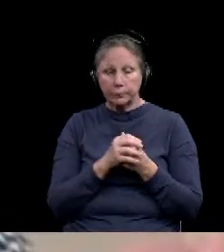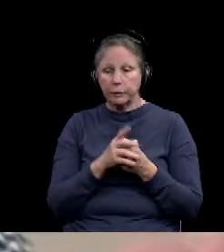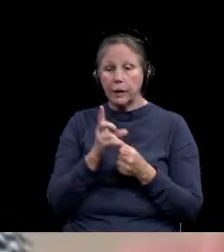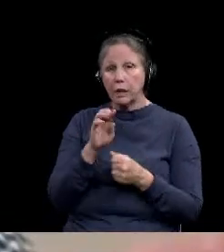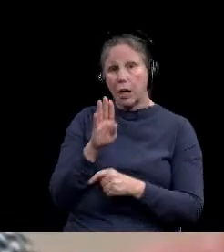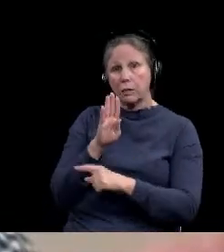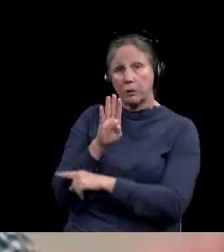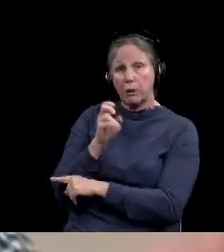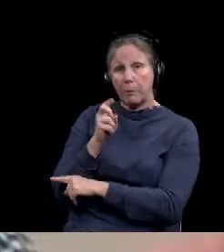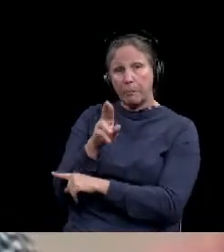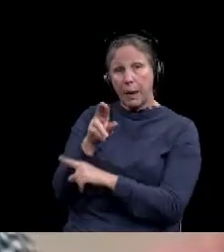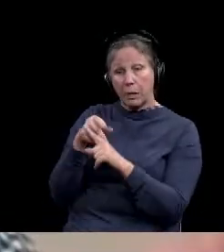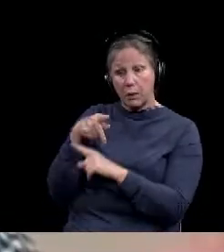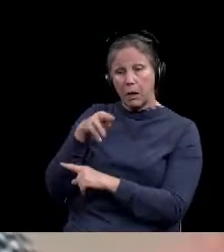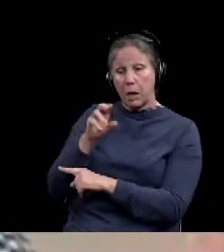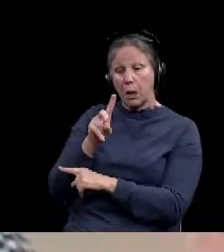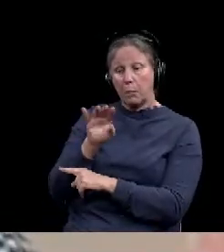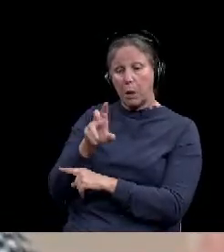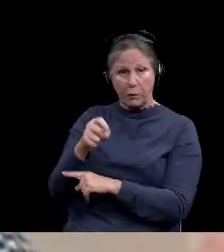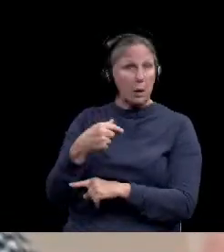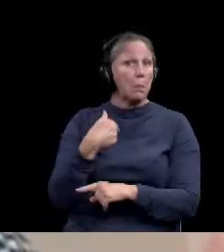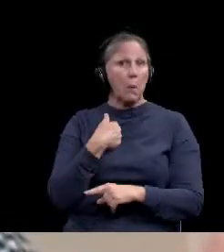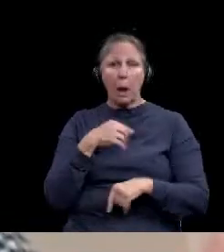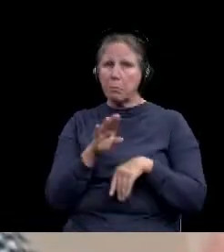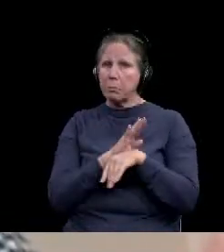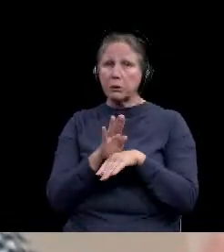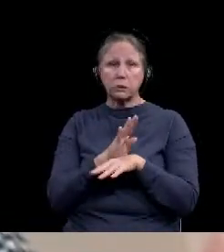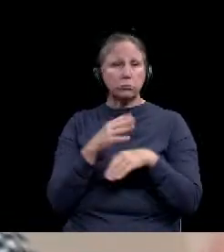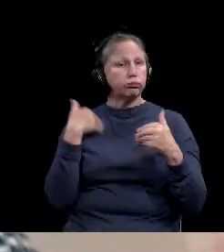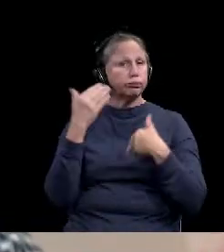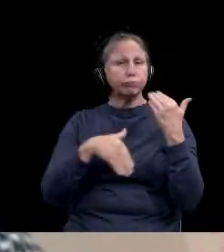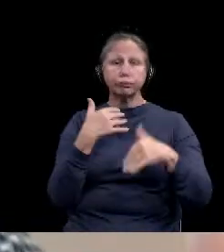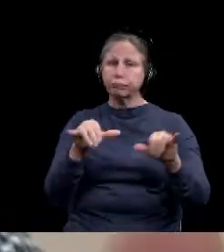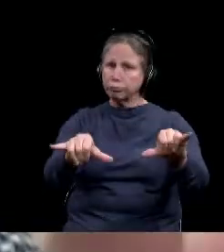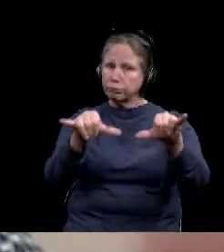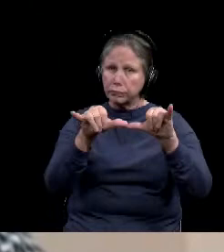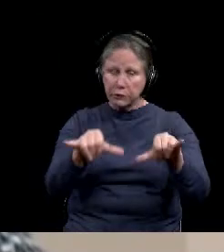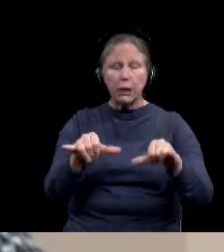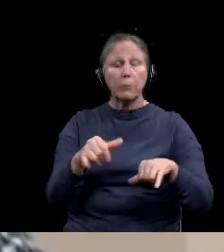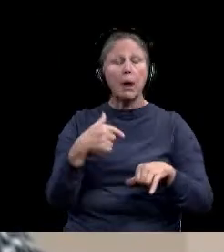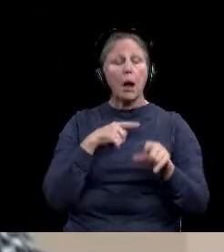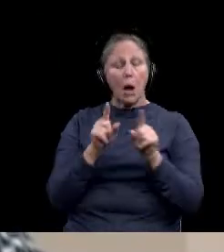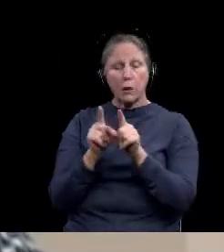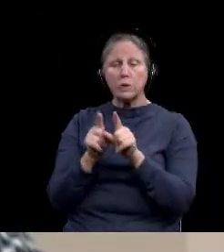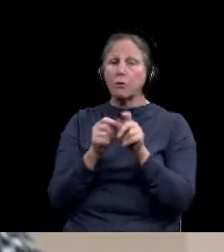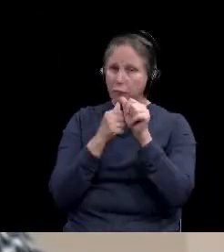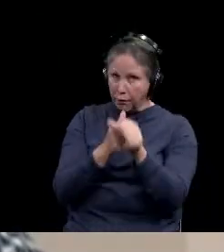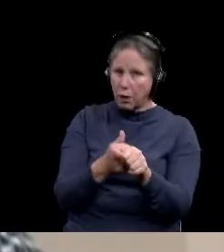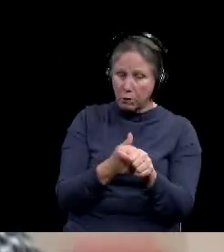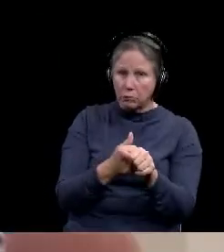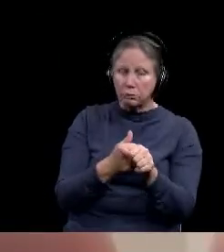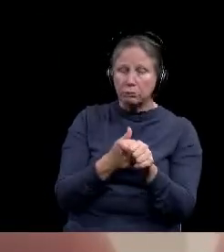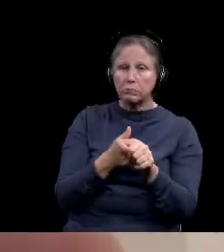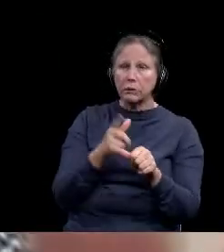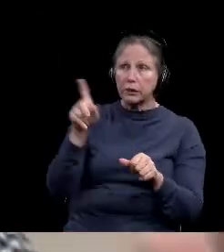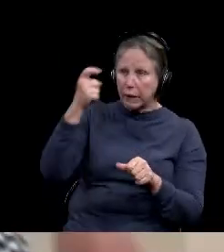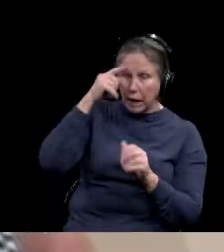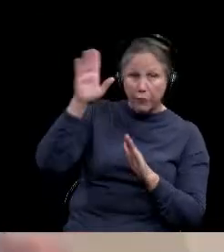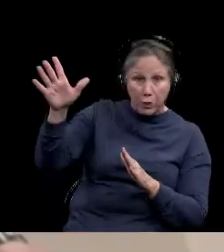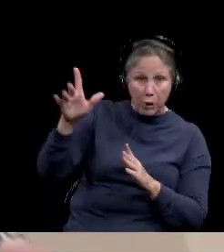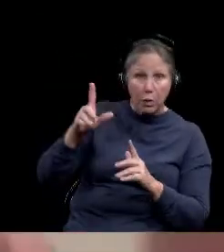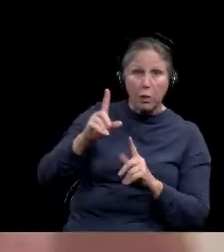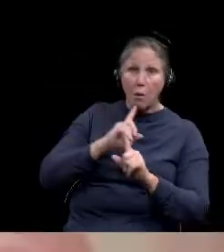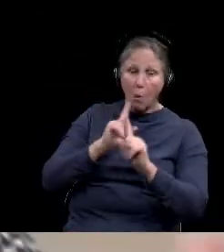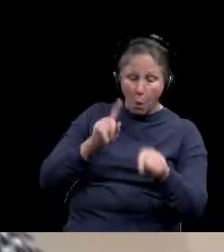Becker said as far as we are very much open for business as far as elective surgeries are concerned. Also following the same things the governor has put out